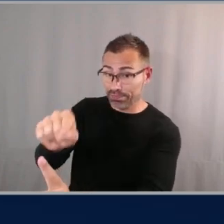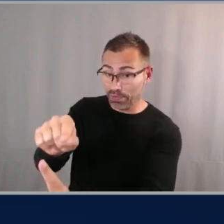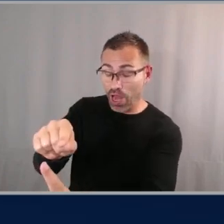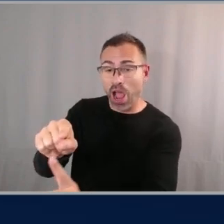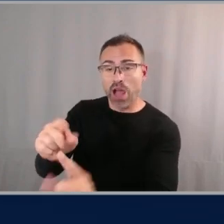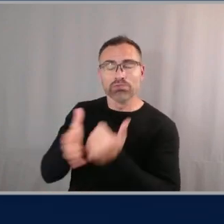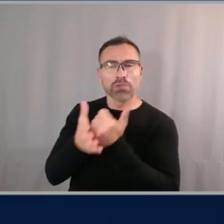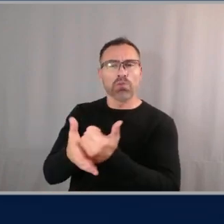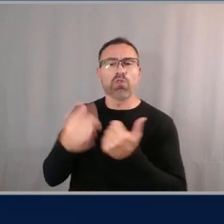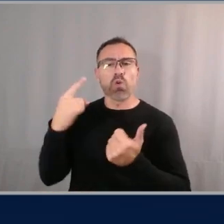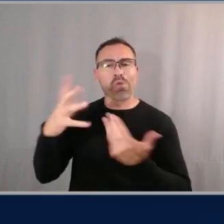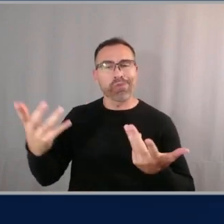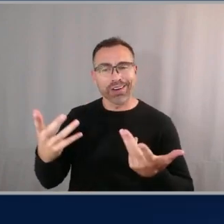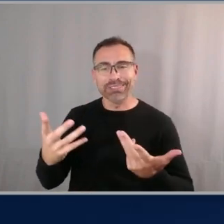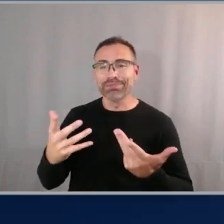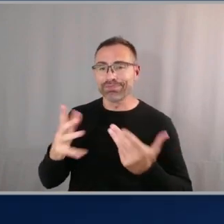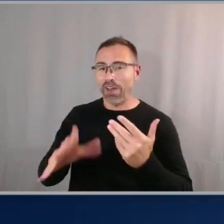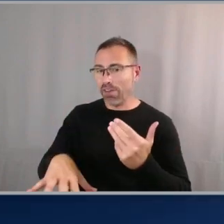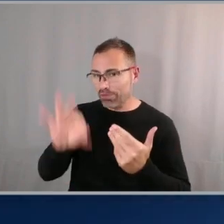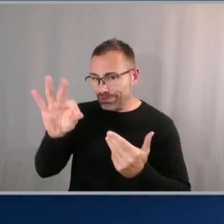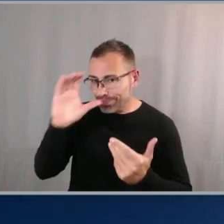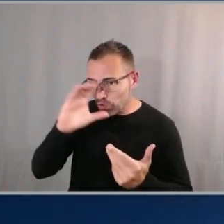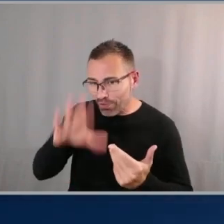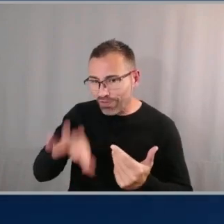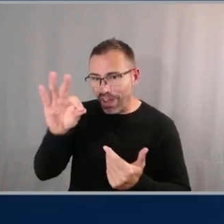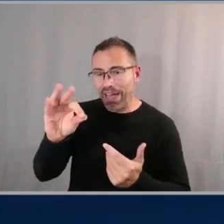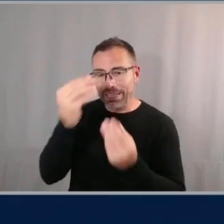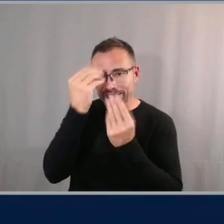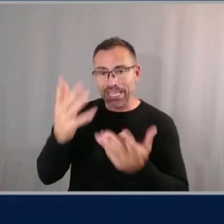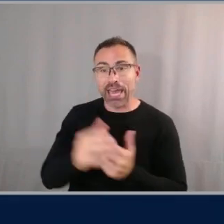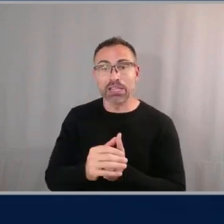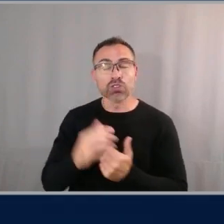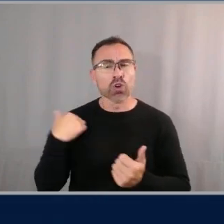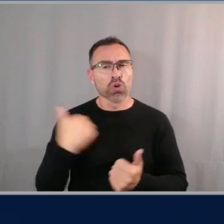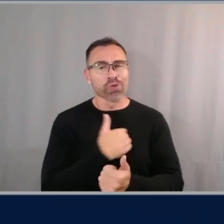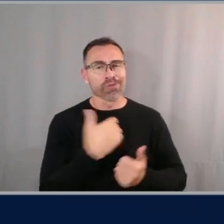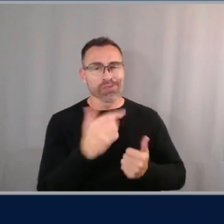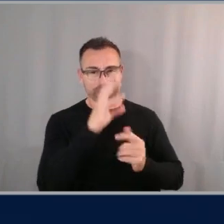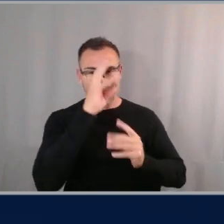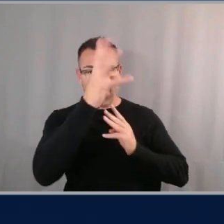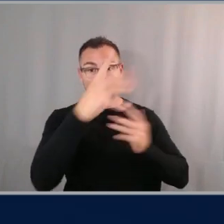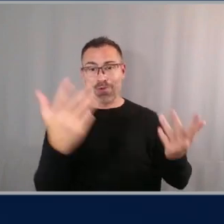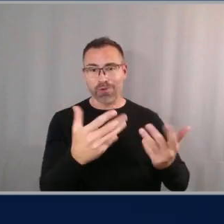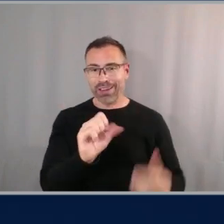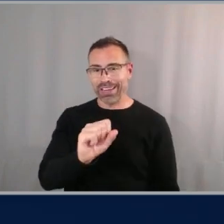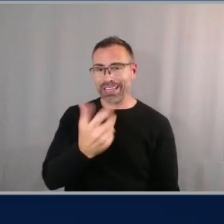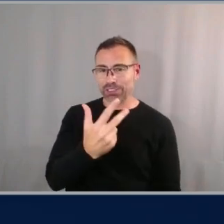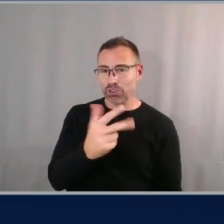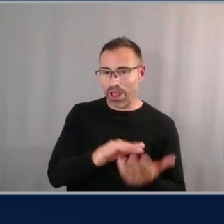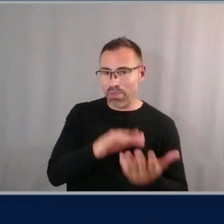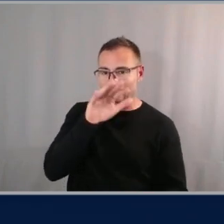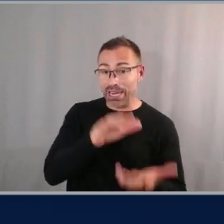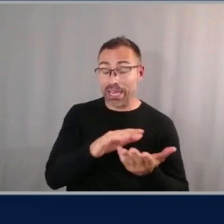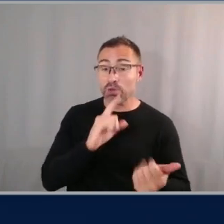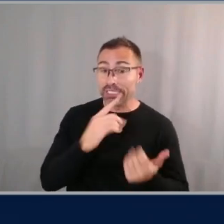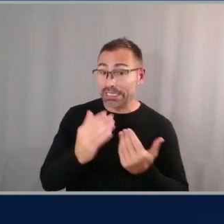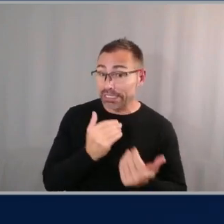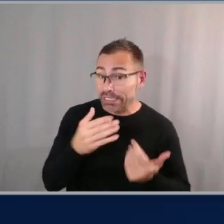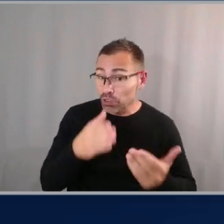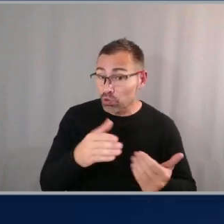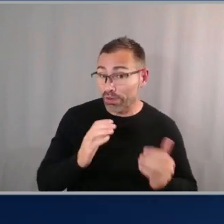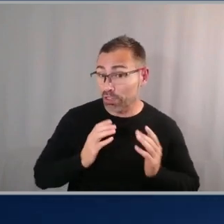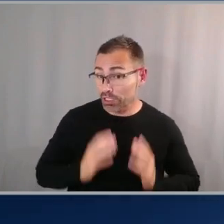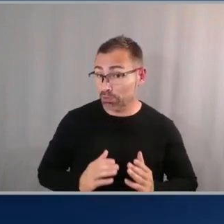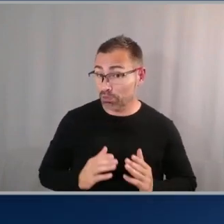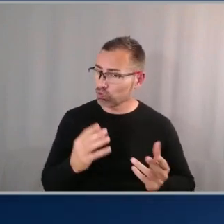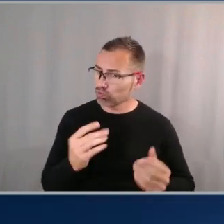and we came up with S3 metadata which is an easy way for customers to quickly find the right data sets that